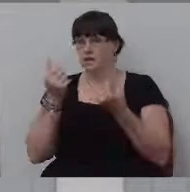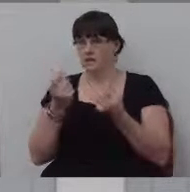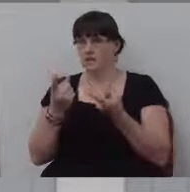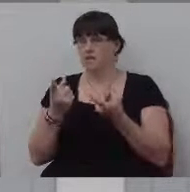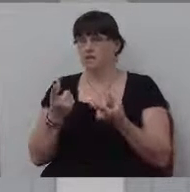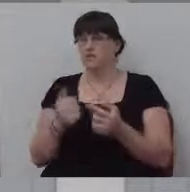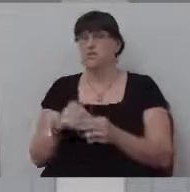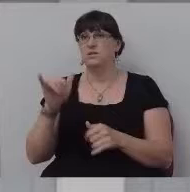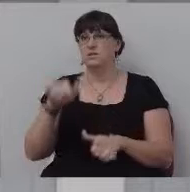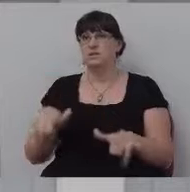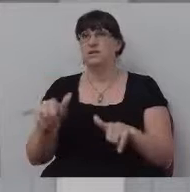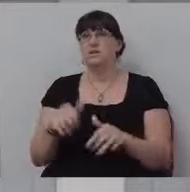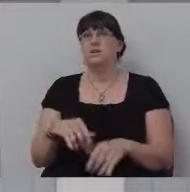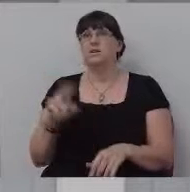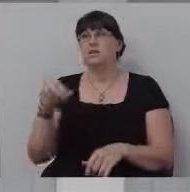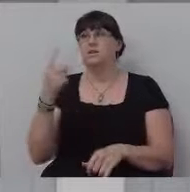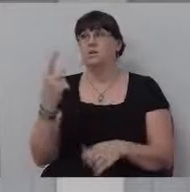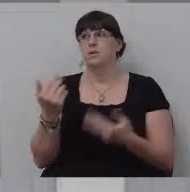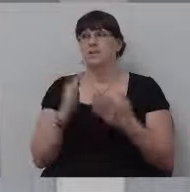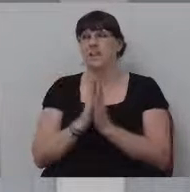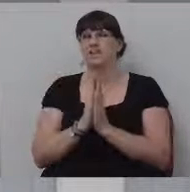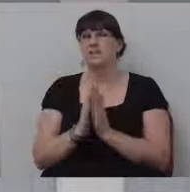Nobody asked me, well, did you really do that?